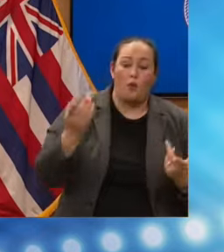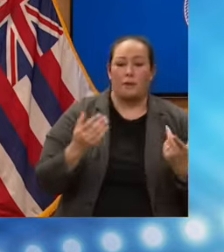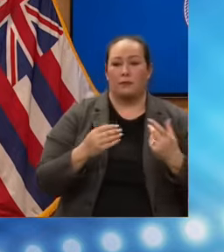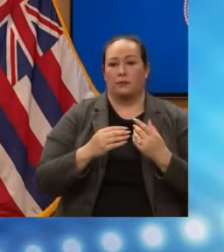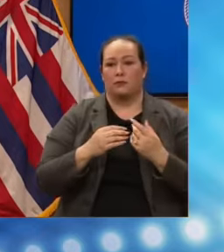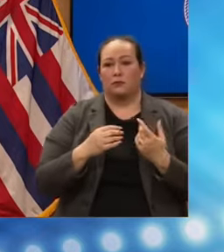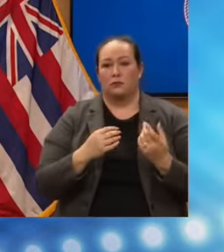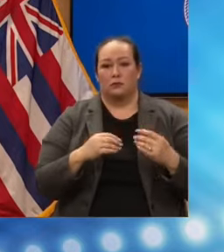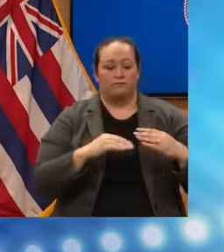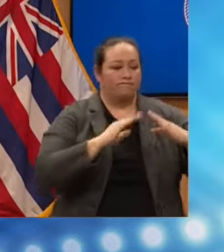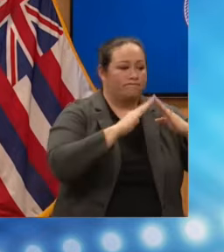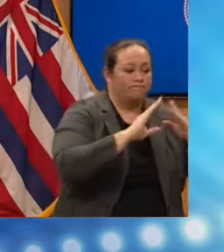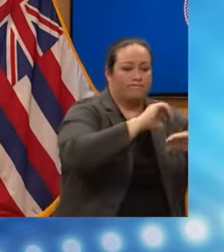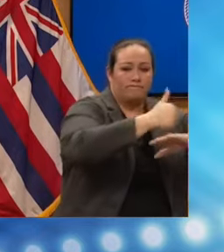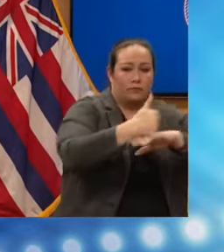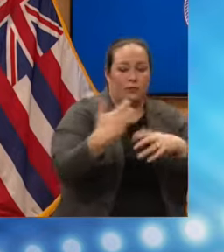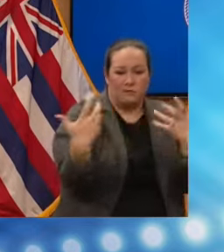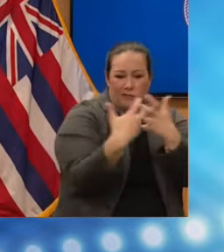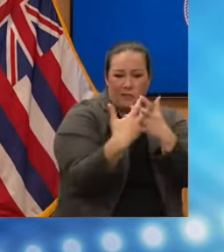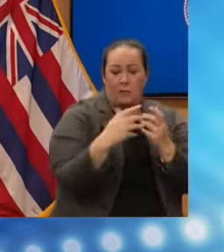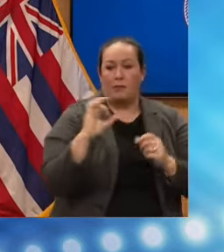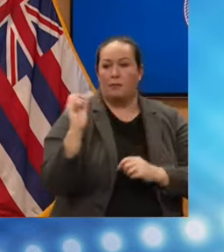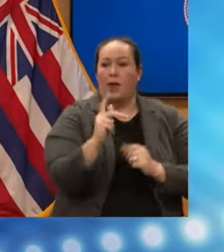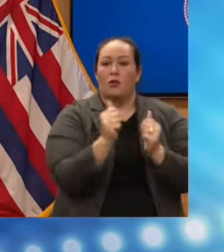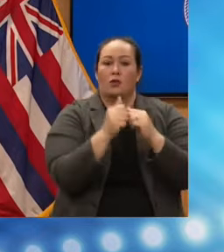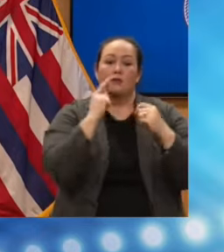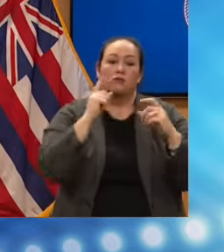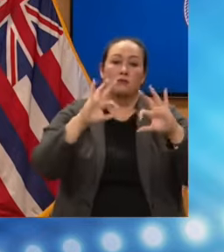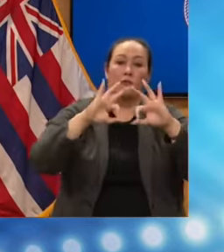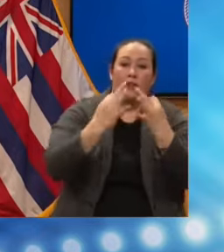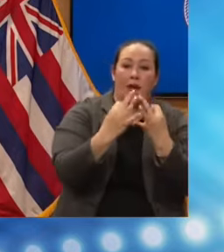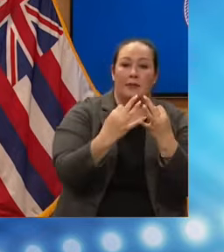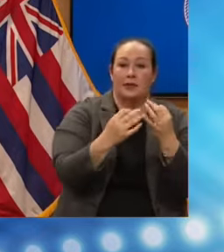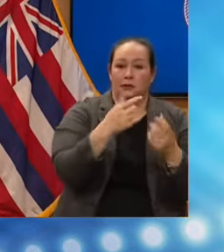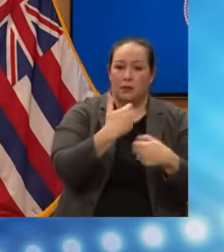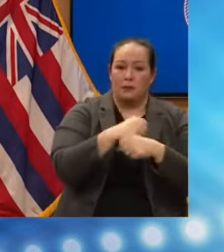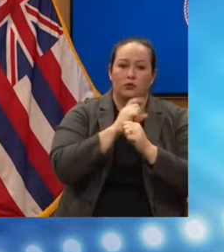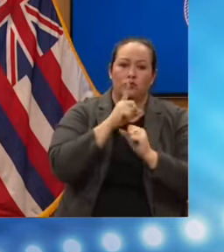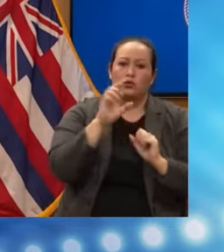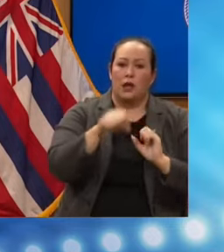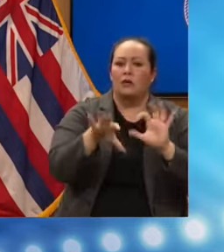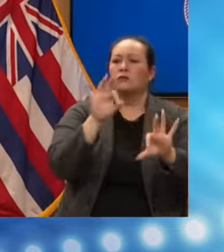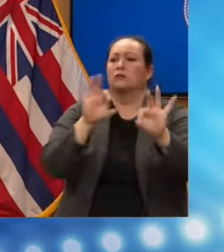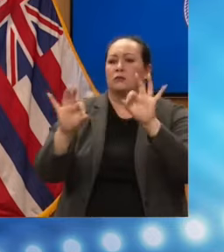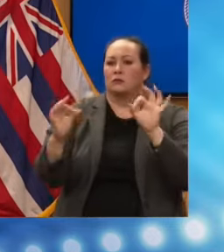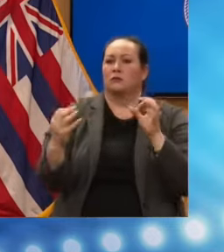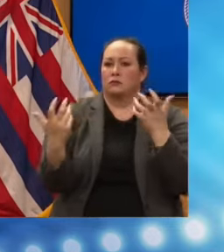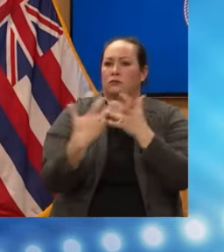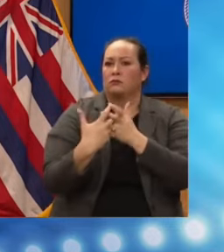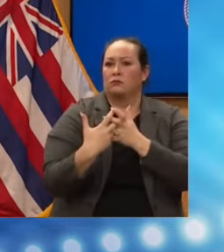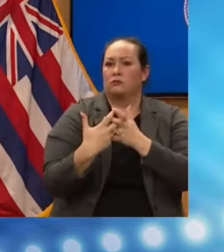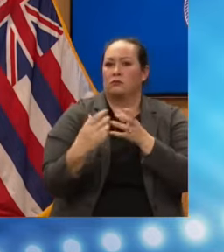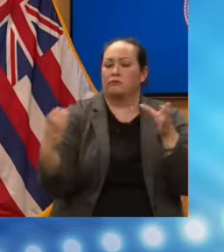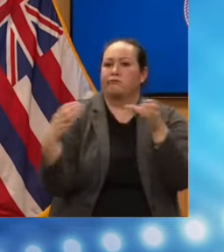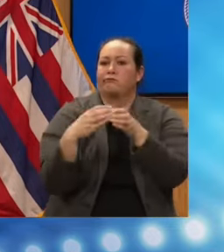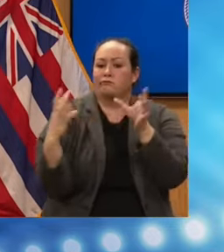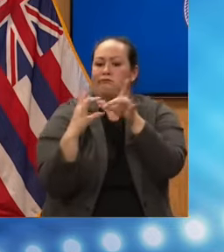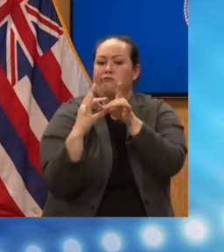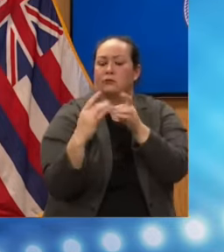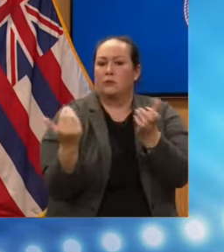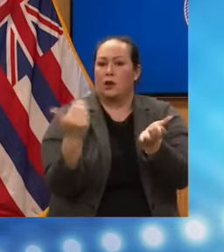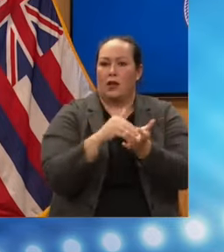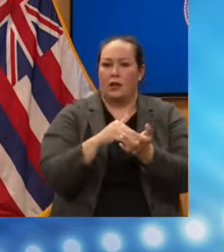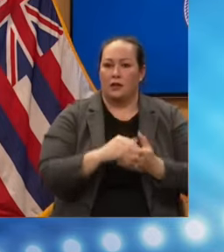and match them back with their families. A lot of work being done by all the good people here to make that happen. And again,